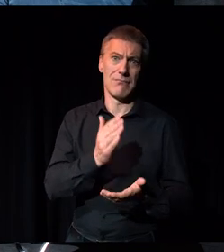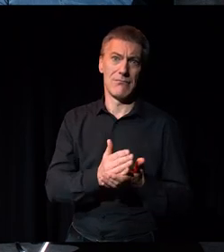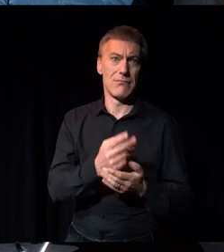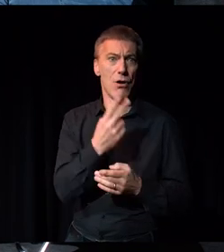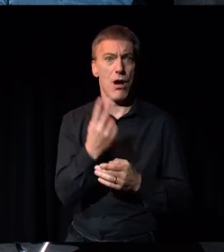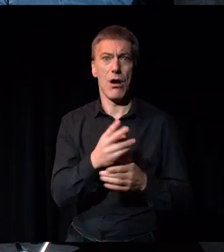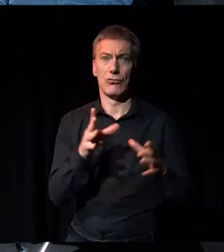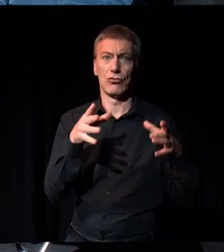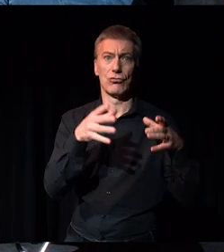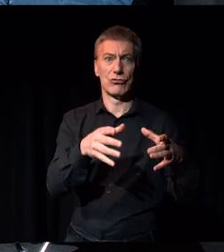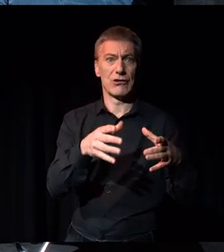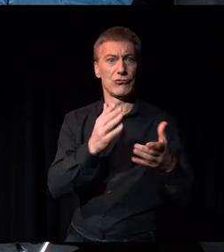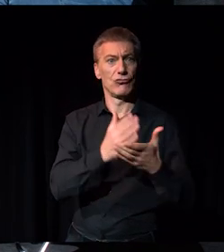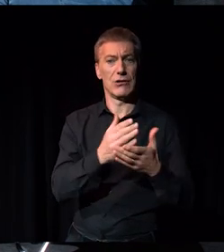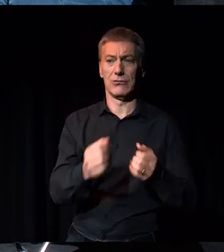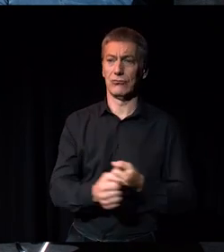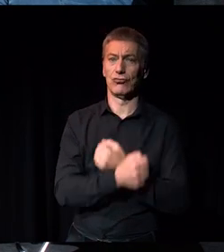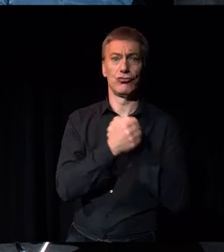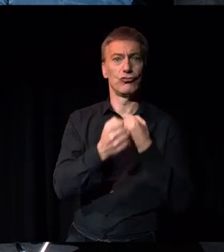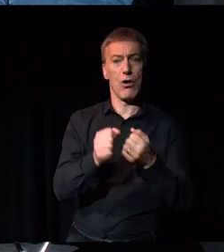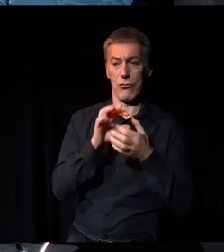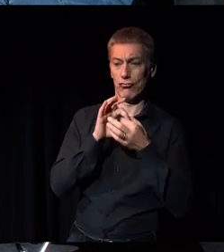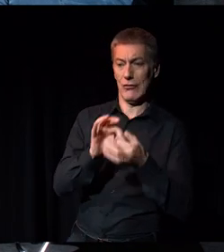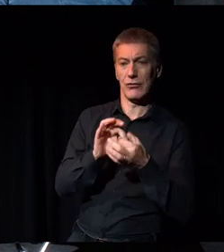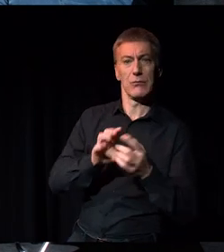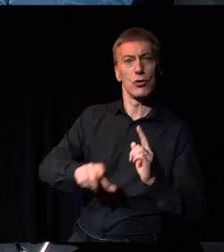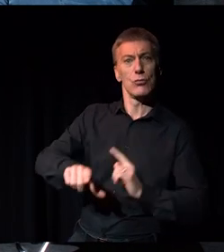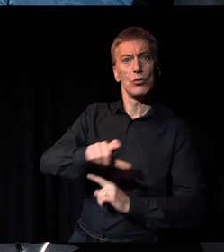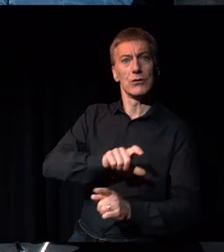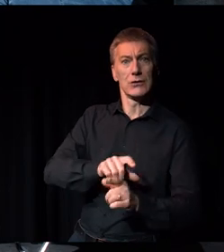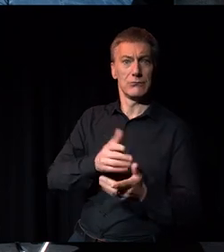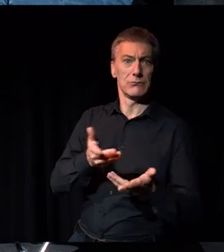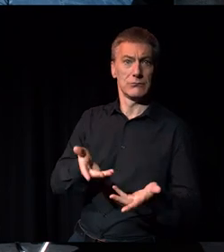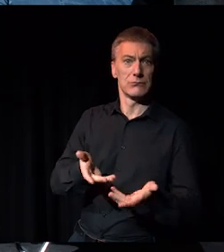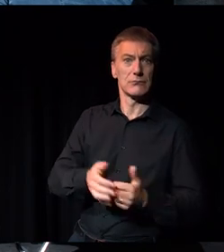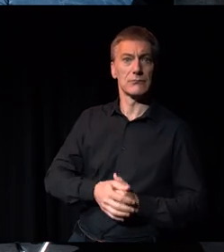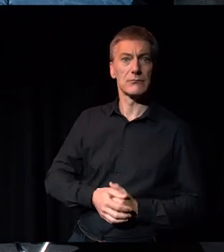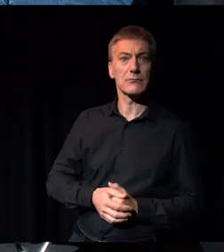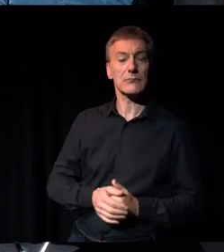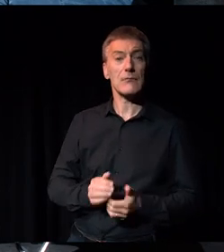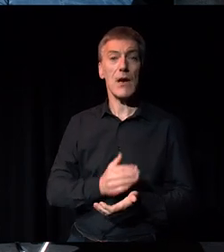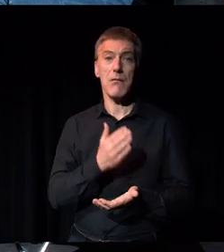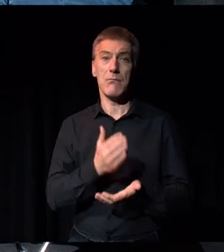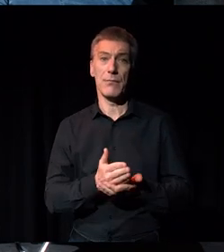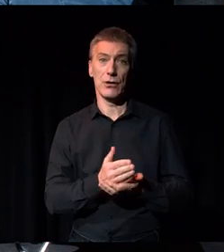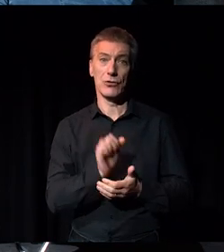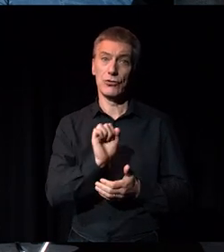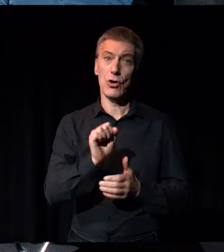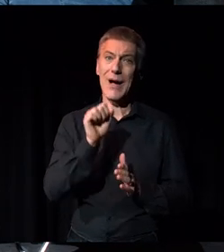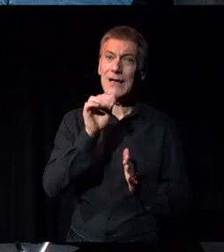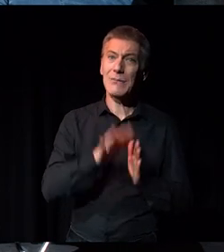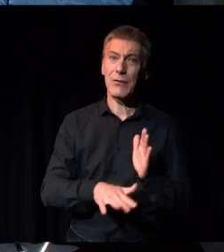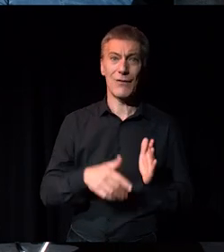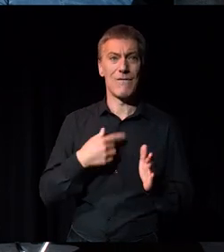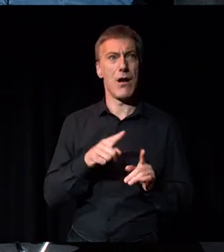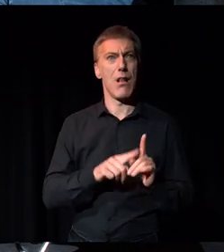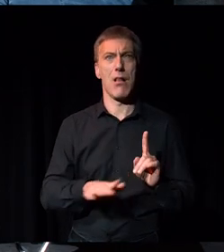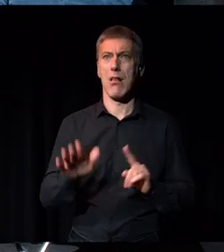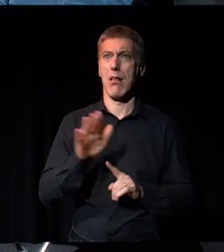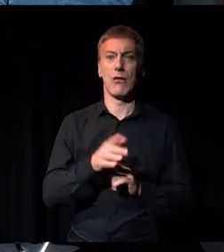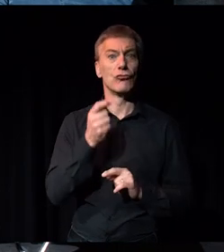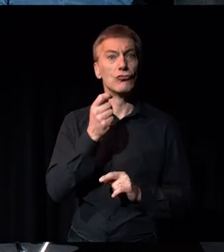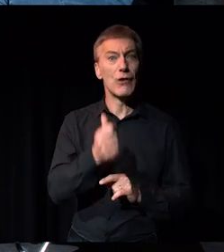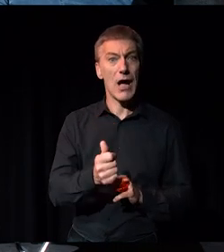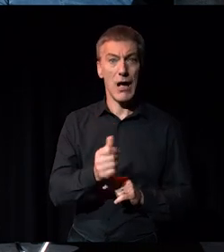arts organisation that has such a strong relationship with its community, like you said. And so because that experience is so rare, I'd be interested to ask